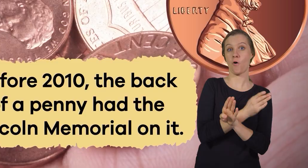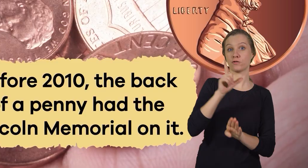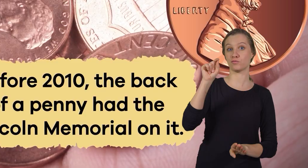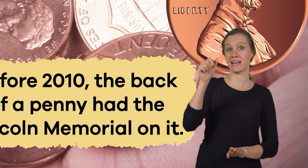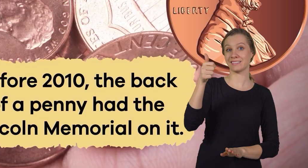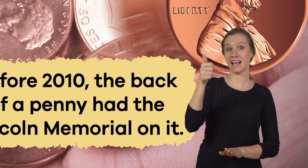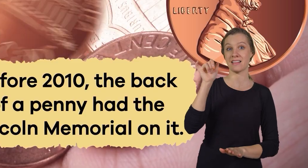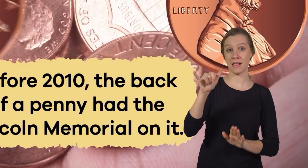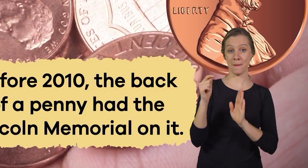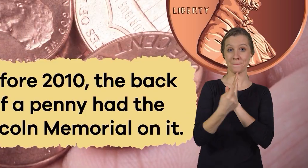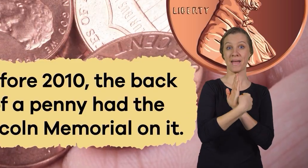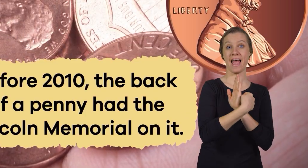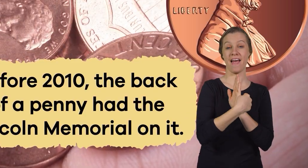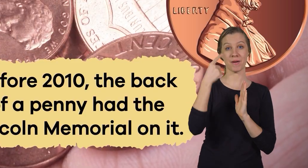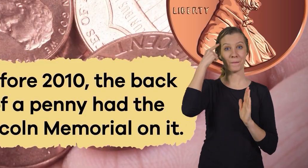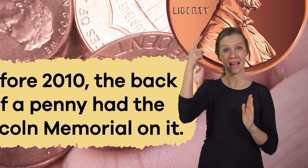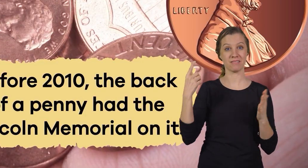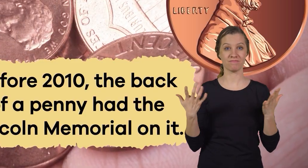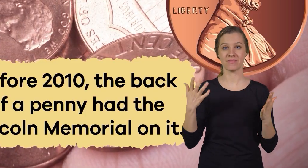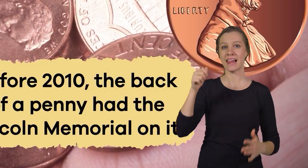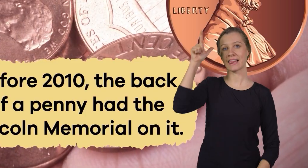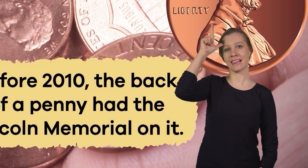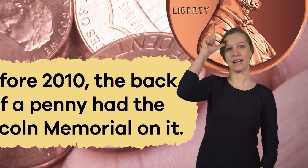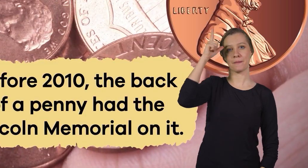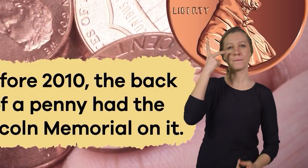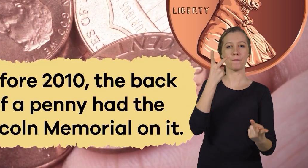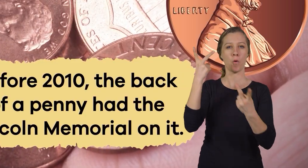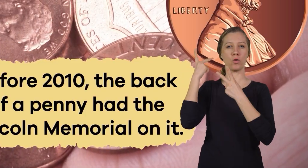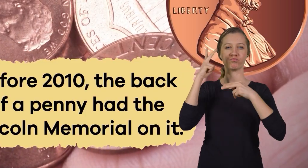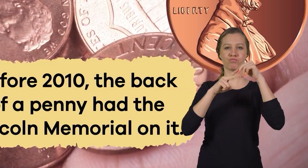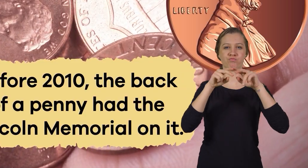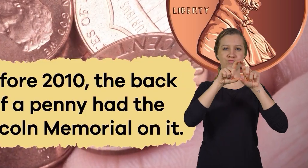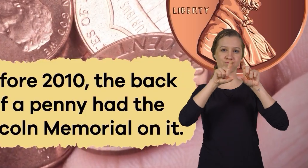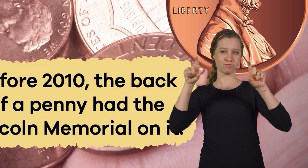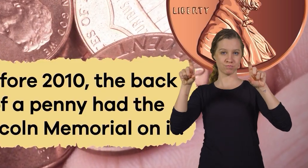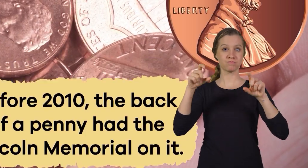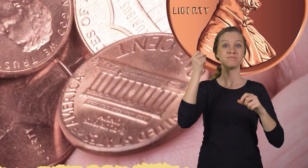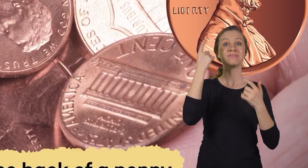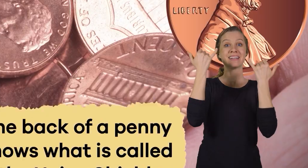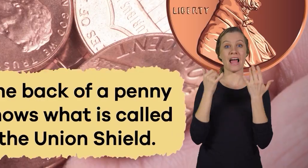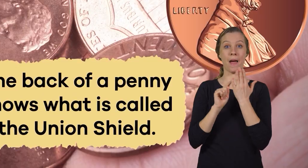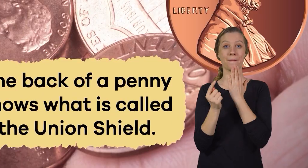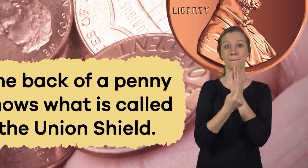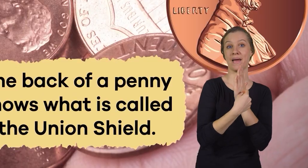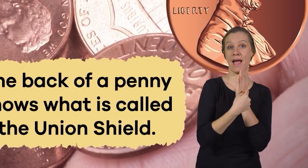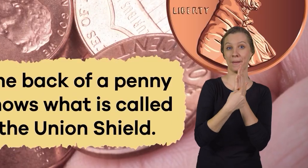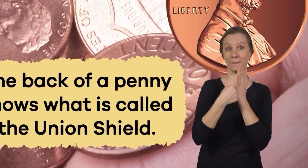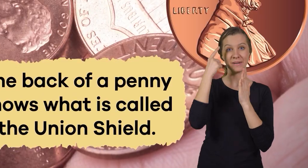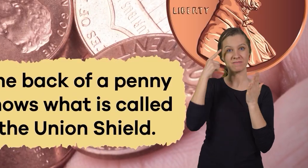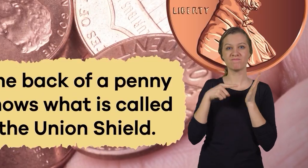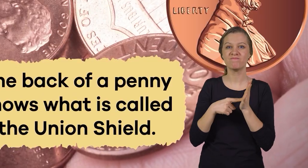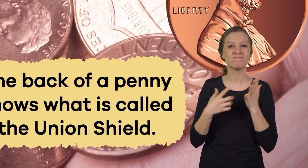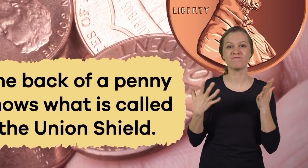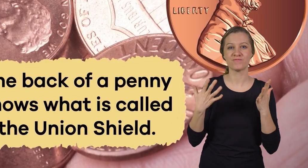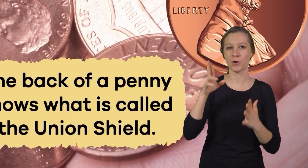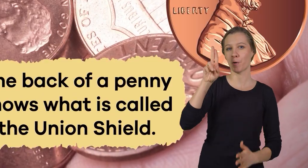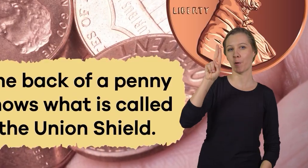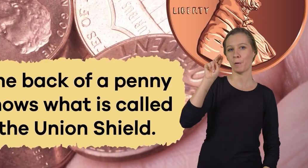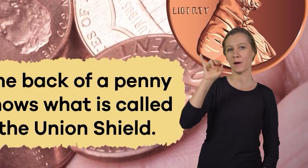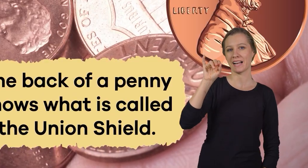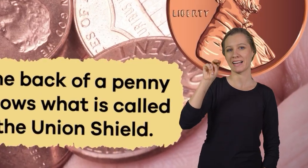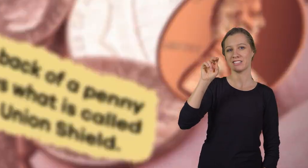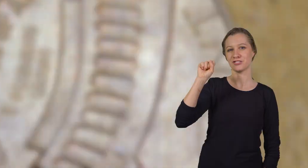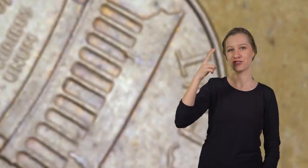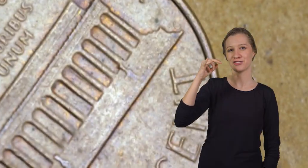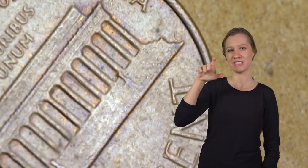2010, the back of a penny had the Lincoln Memorial on it. But now, the back of a penny shows what is called the Union